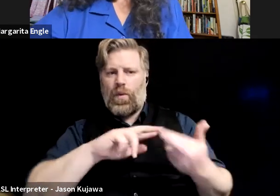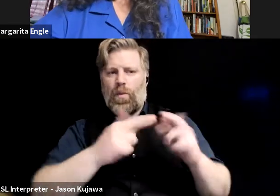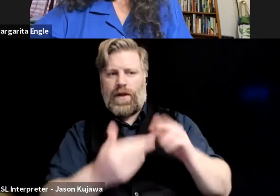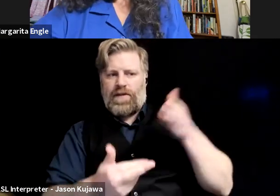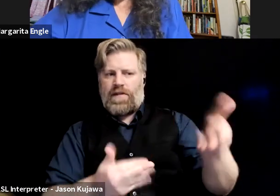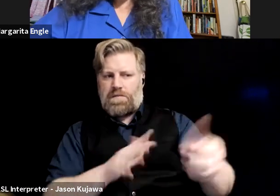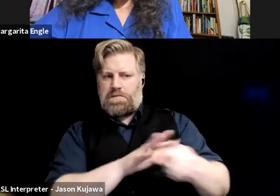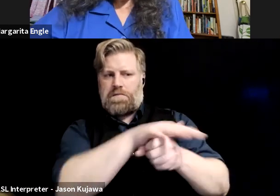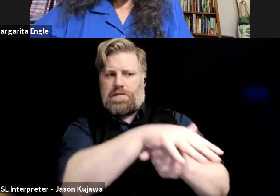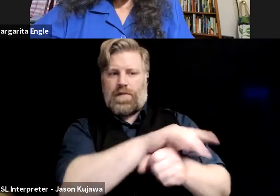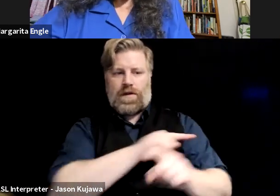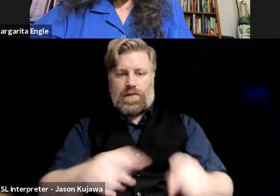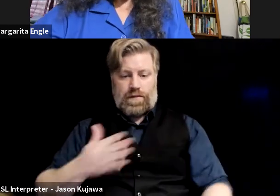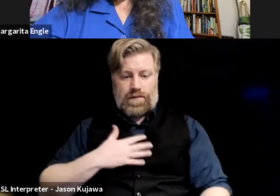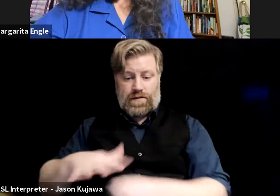none of my neighbors were Cuban.